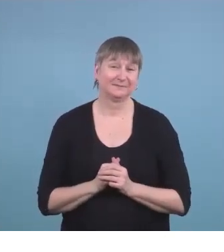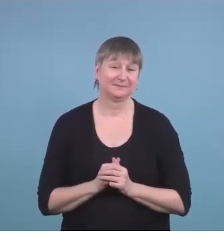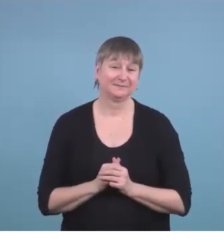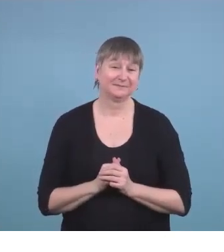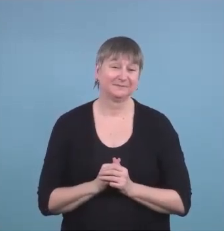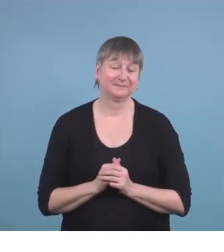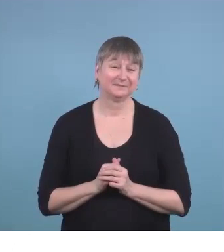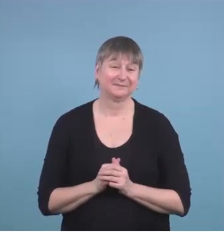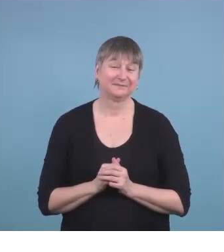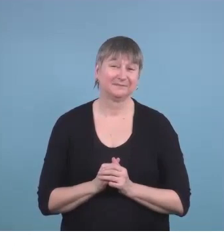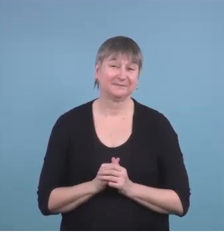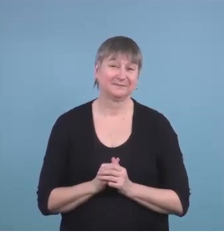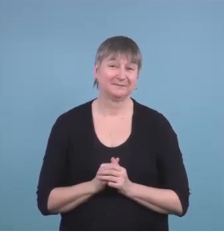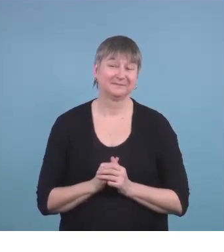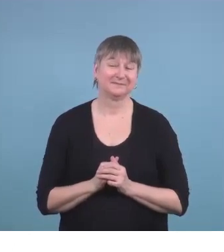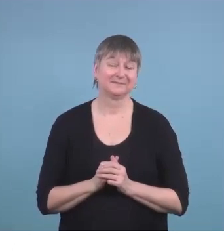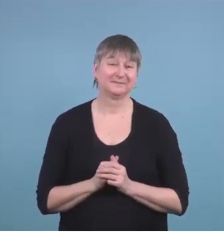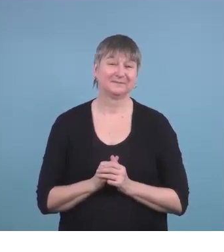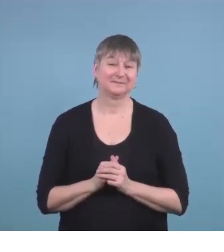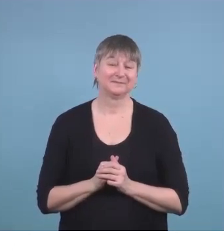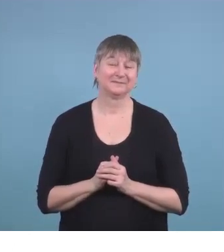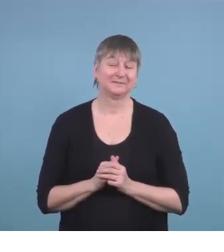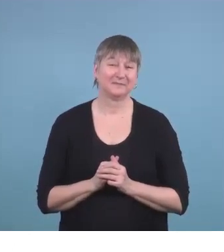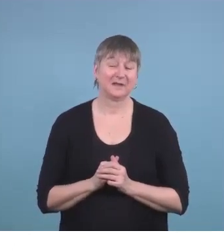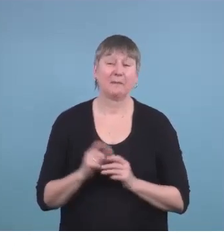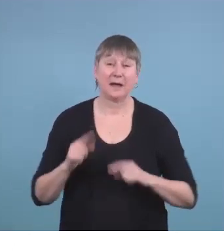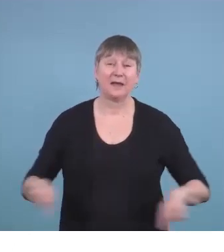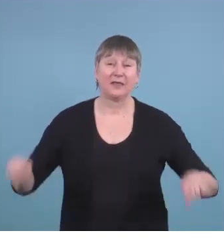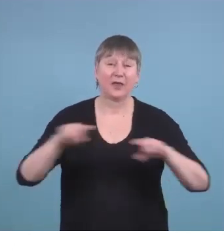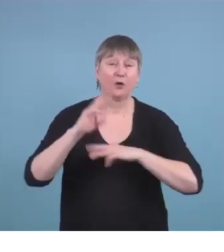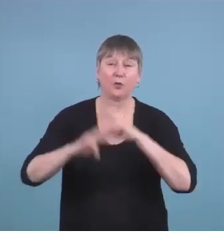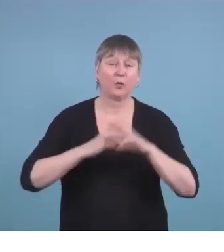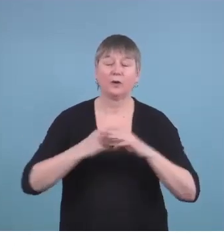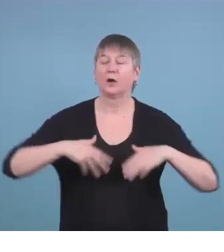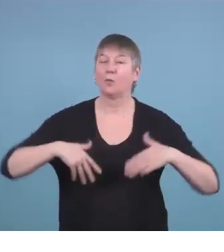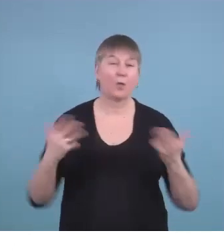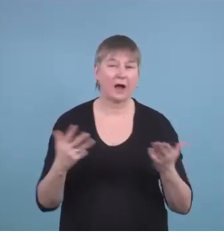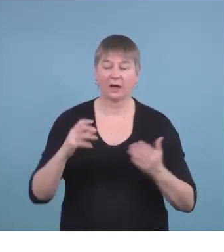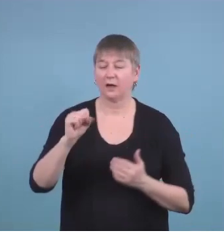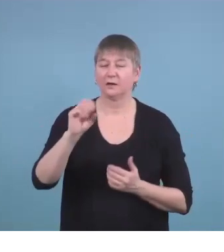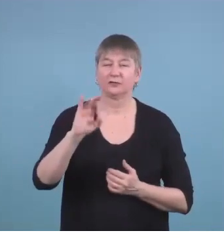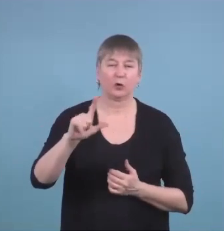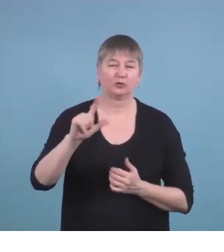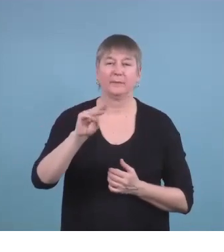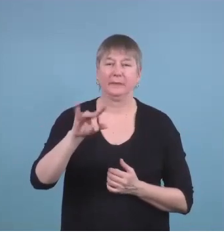but social media is their world. It's the kids at schools world